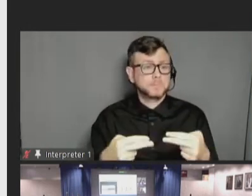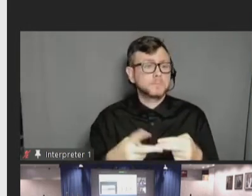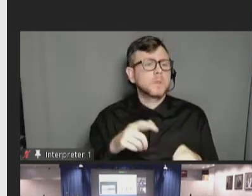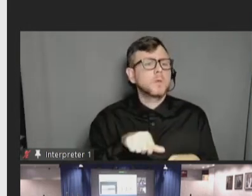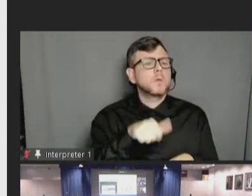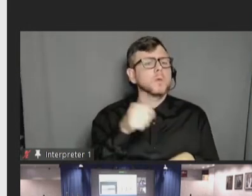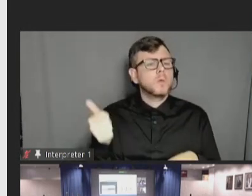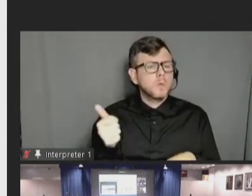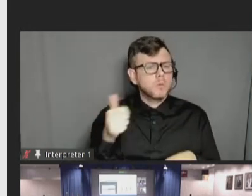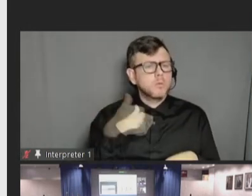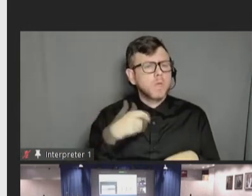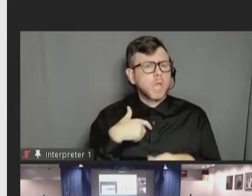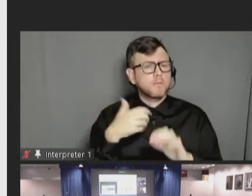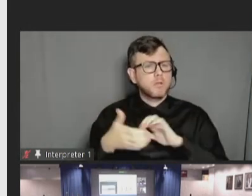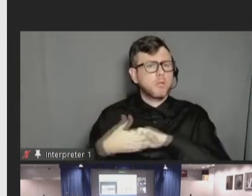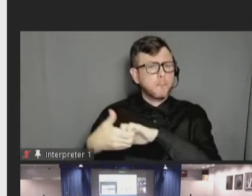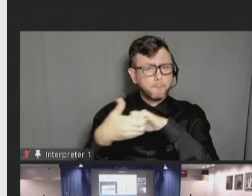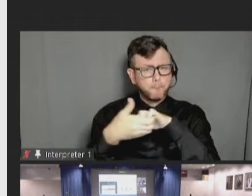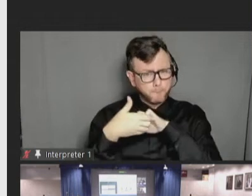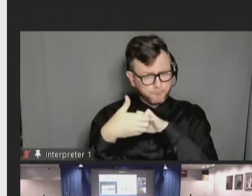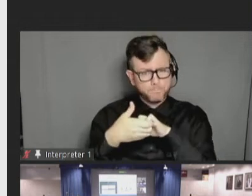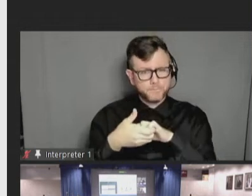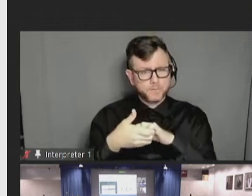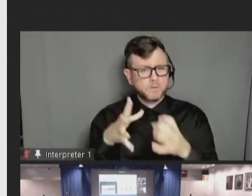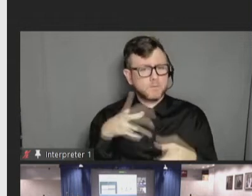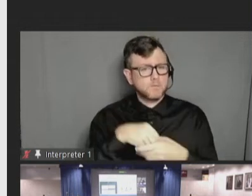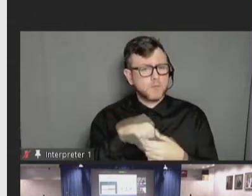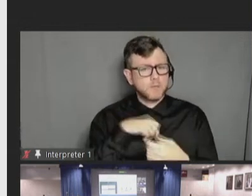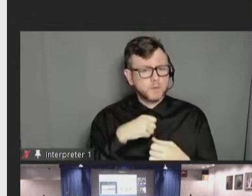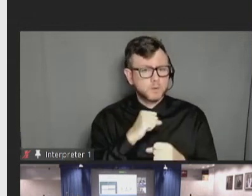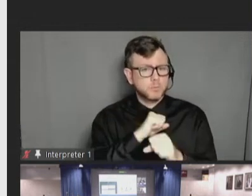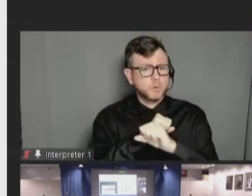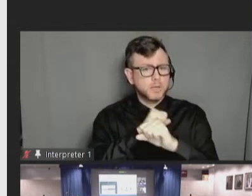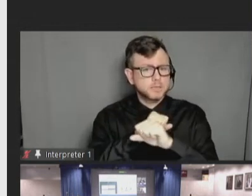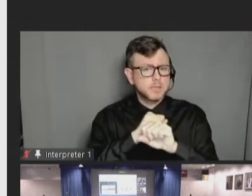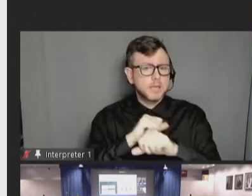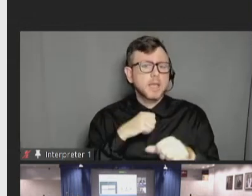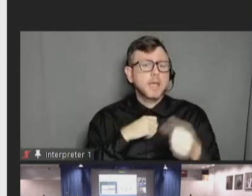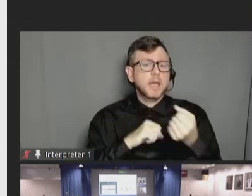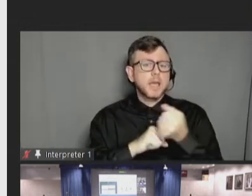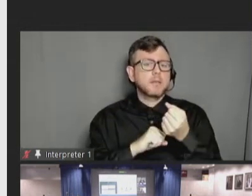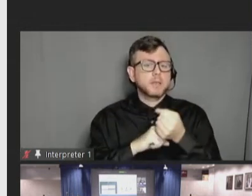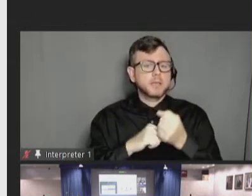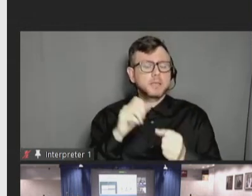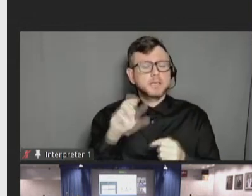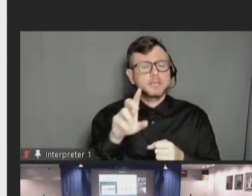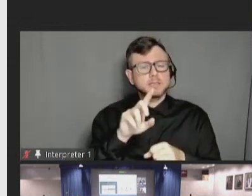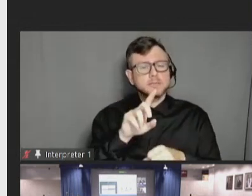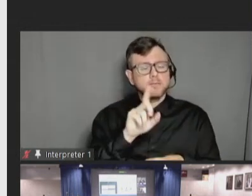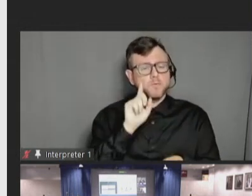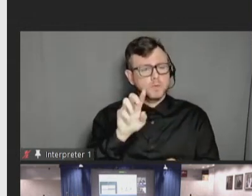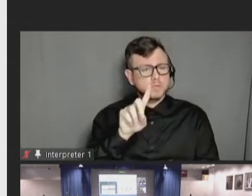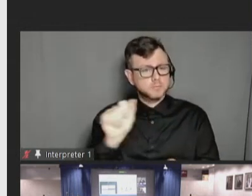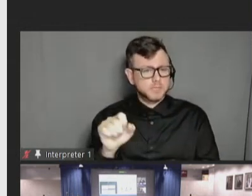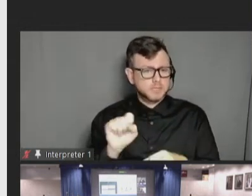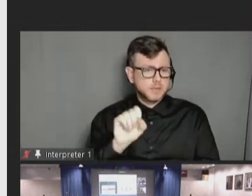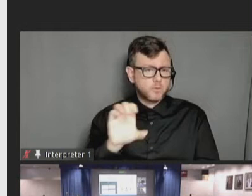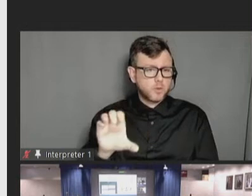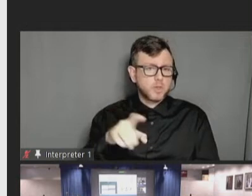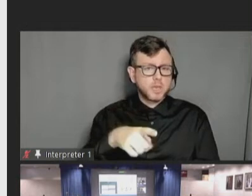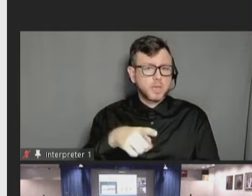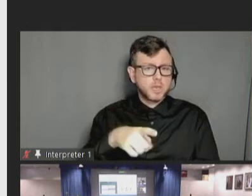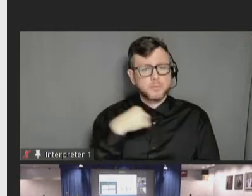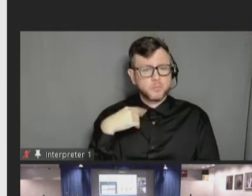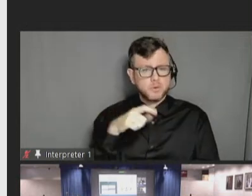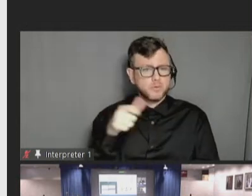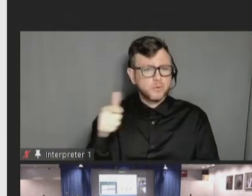collaborative that involved the Protection Advocacy Agency, Disability Rights South Carolina, along with a number of